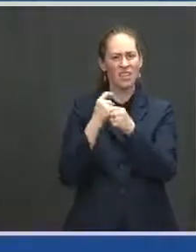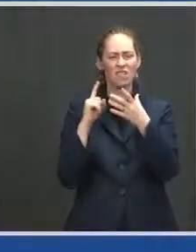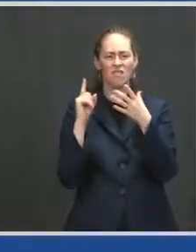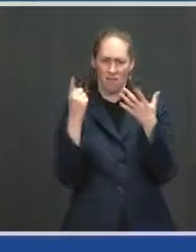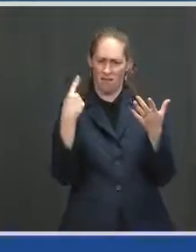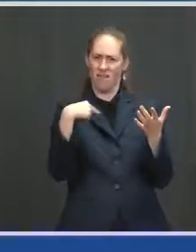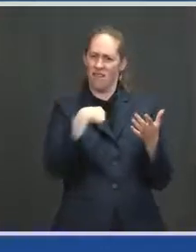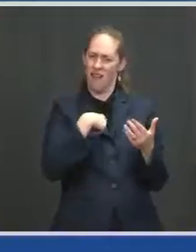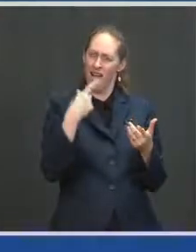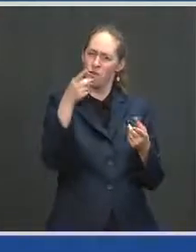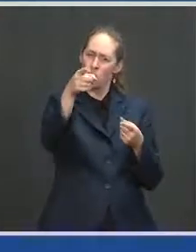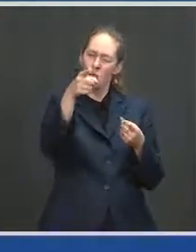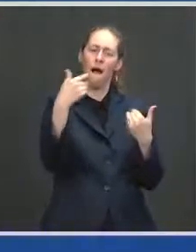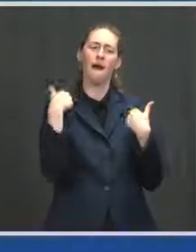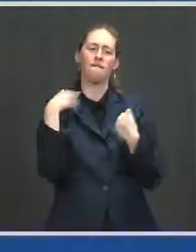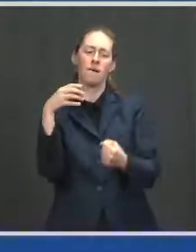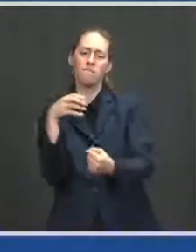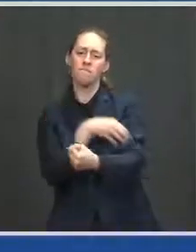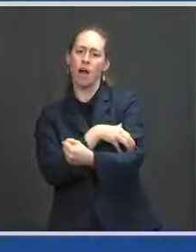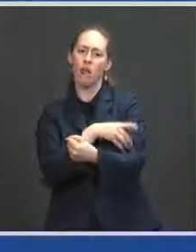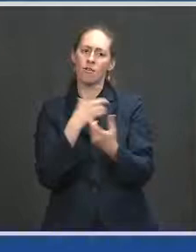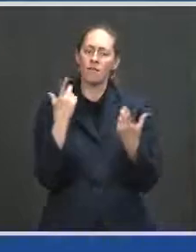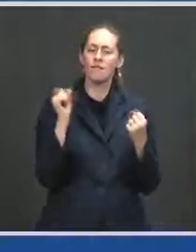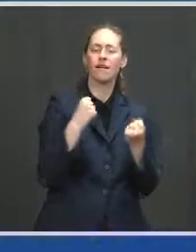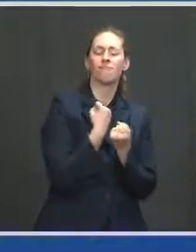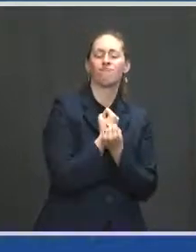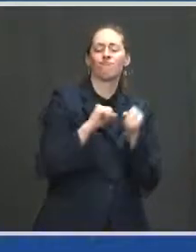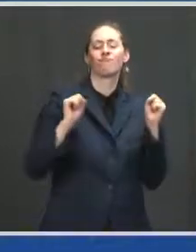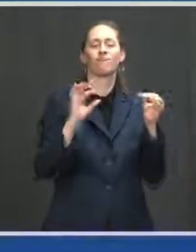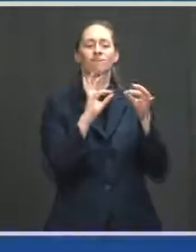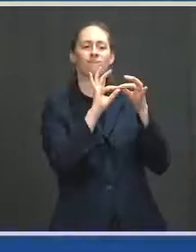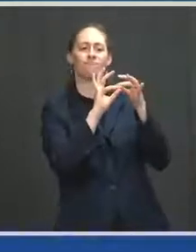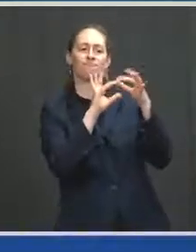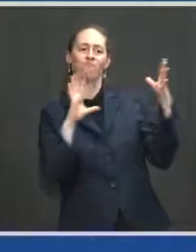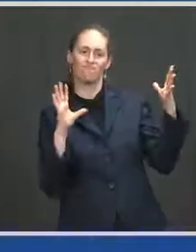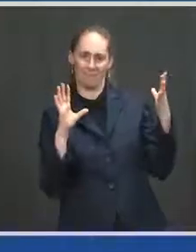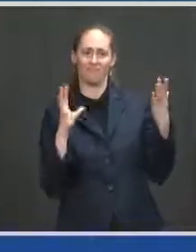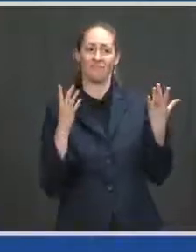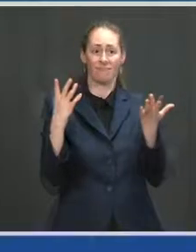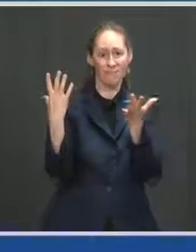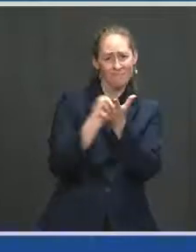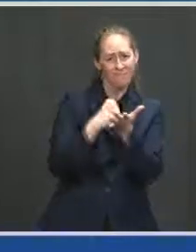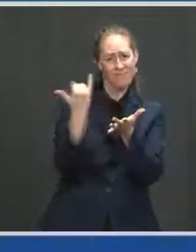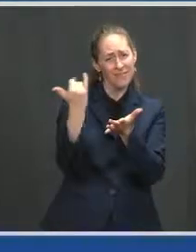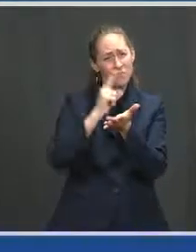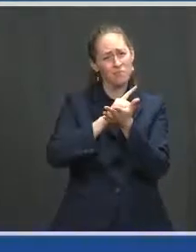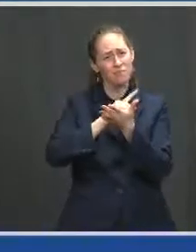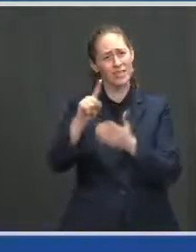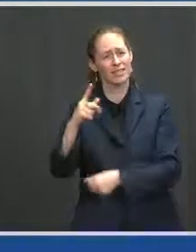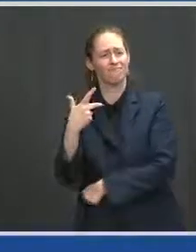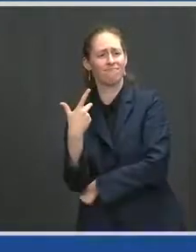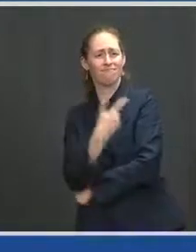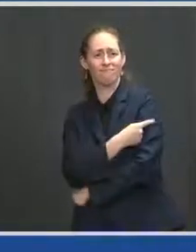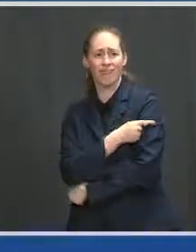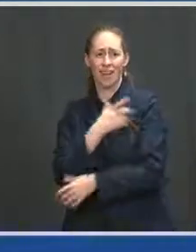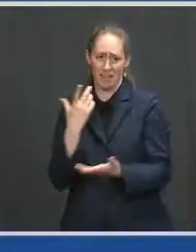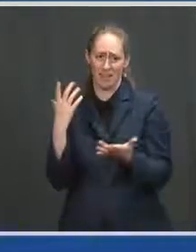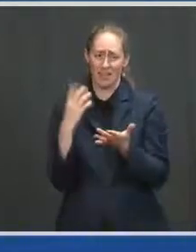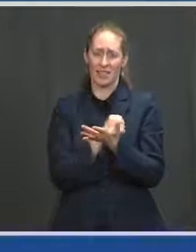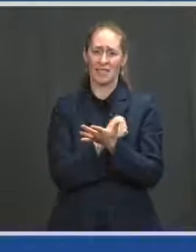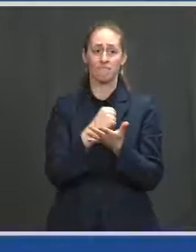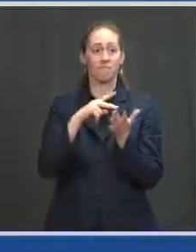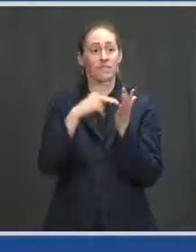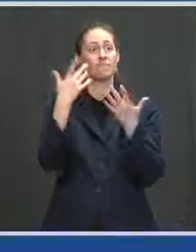us gain this freedom as a nation. If you get a shot this week, you can be fully vaccinated by July